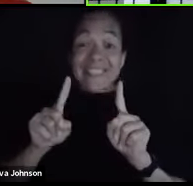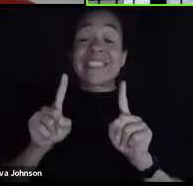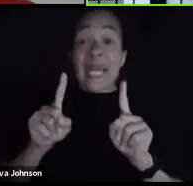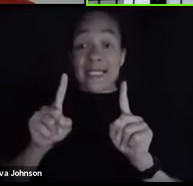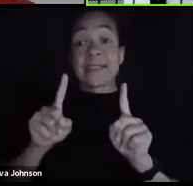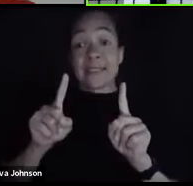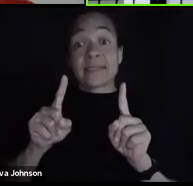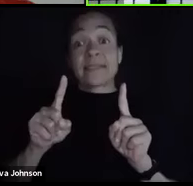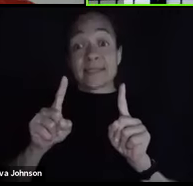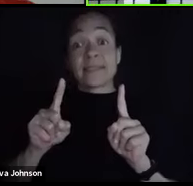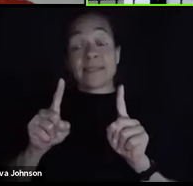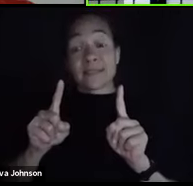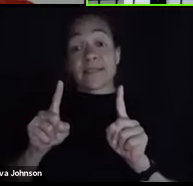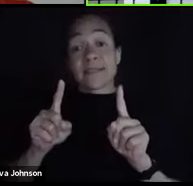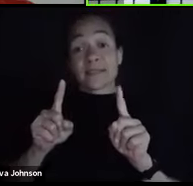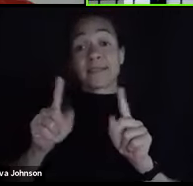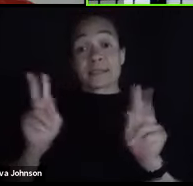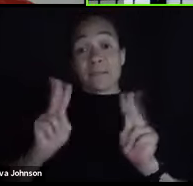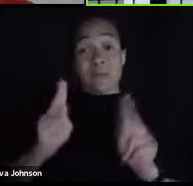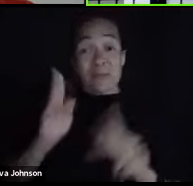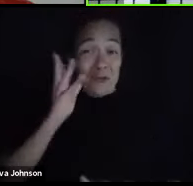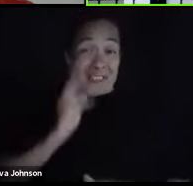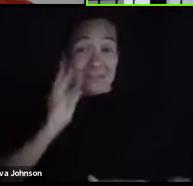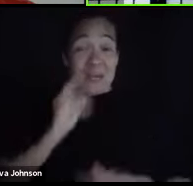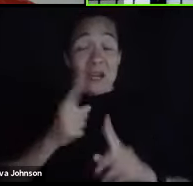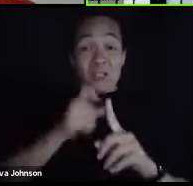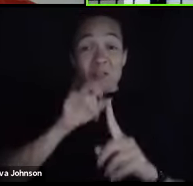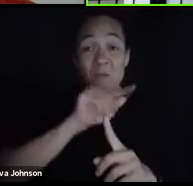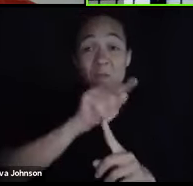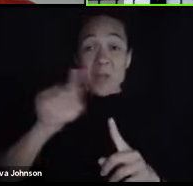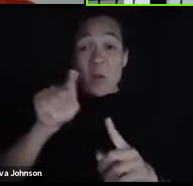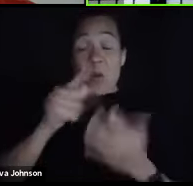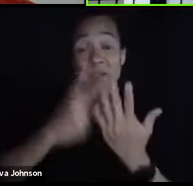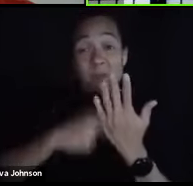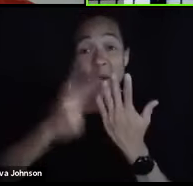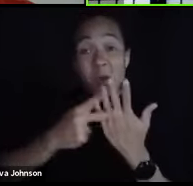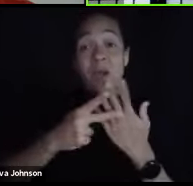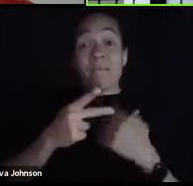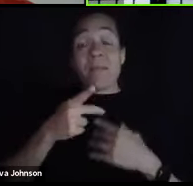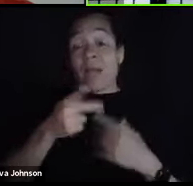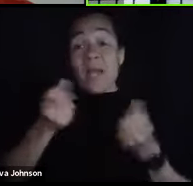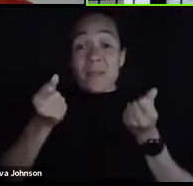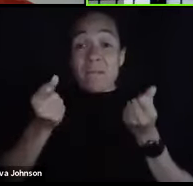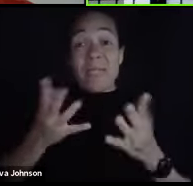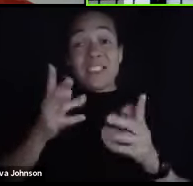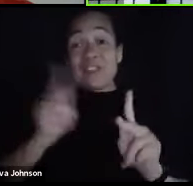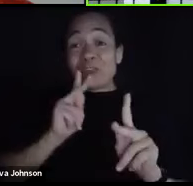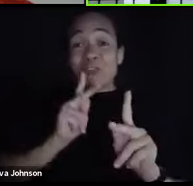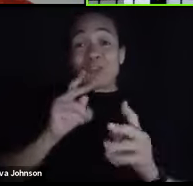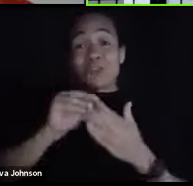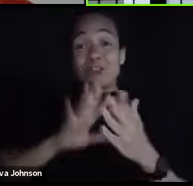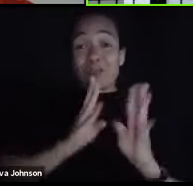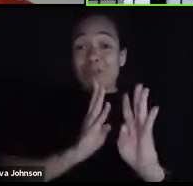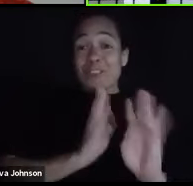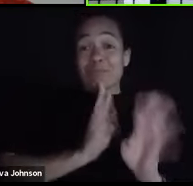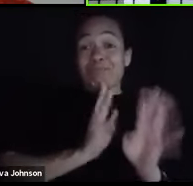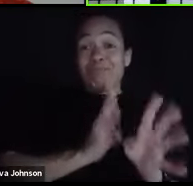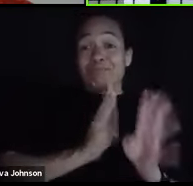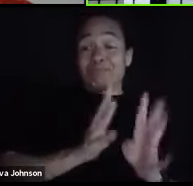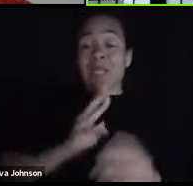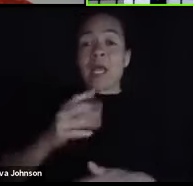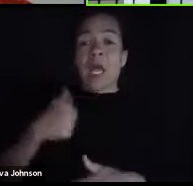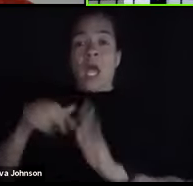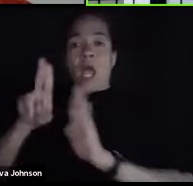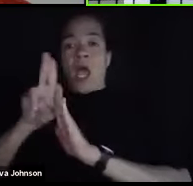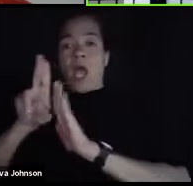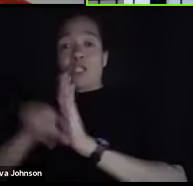programs have and how they have helped so many students. When I was an undergraduate, if I went to tutoring, I